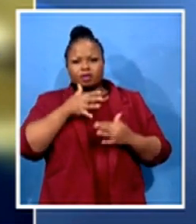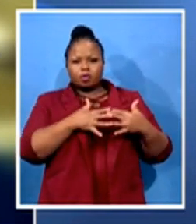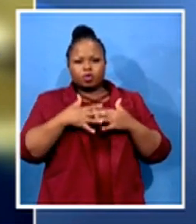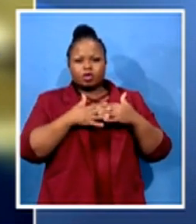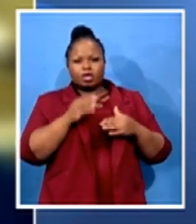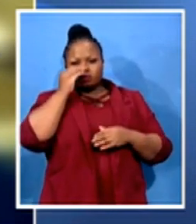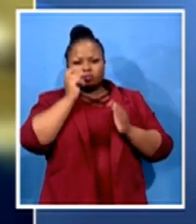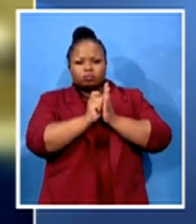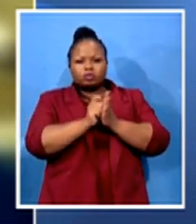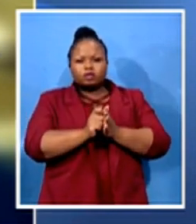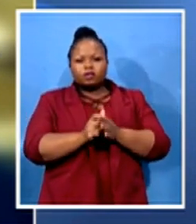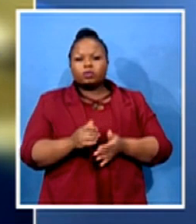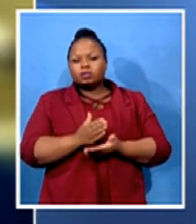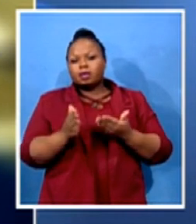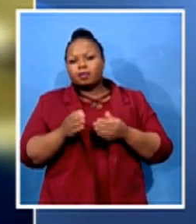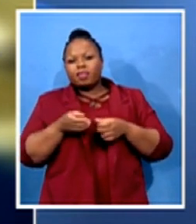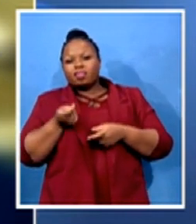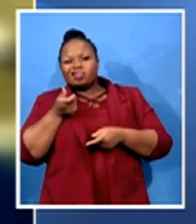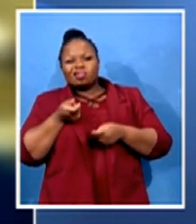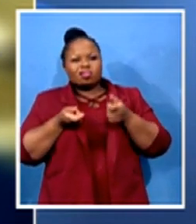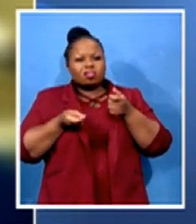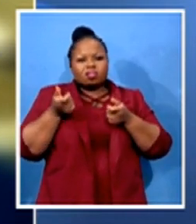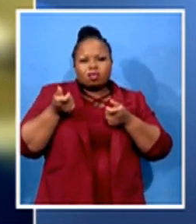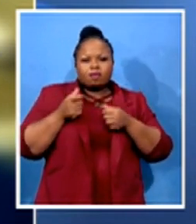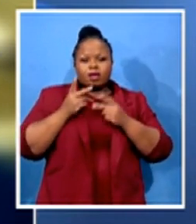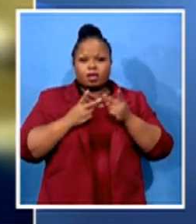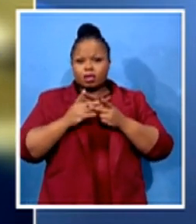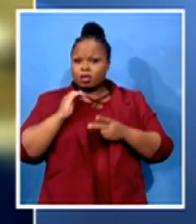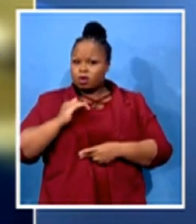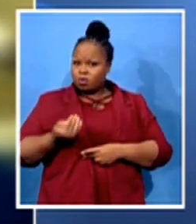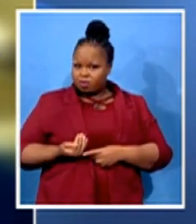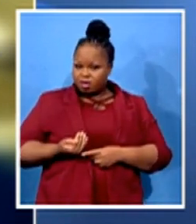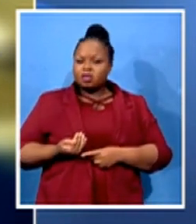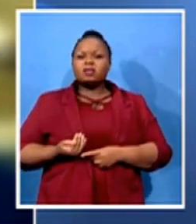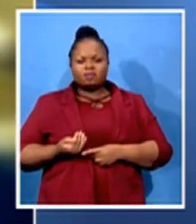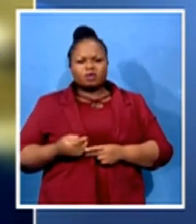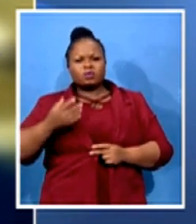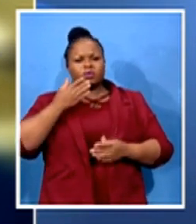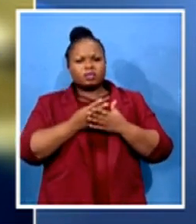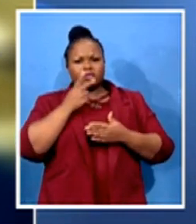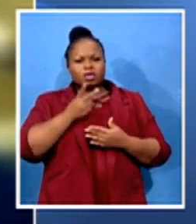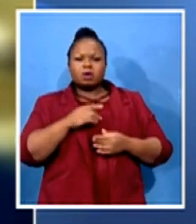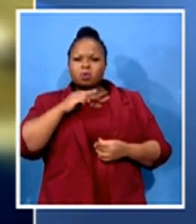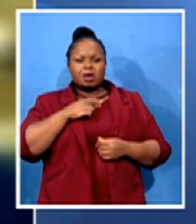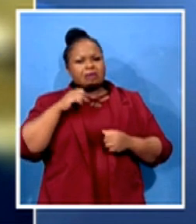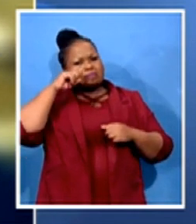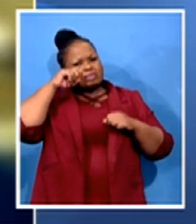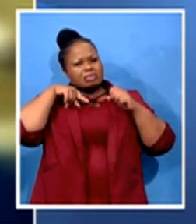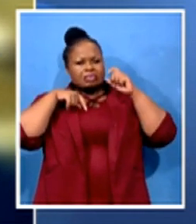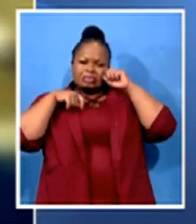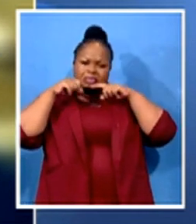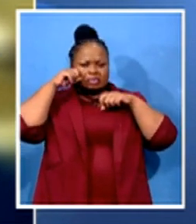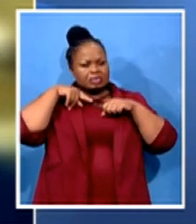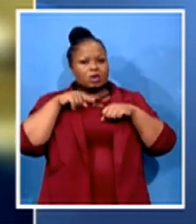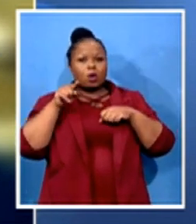women, other people who couldn't hold their tears. Because this pain has been there.